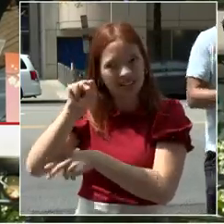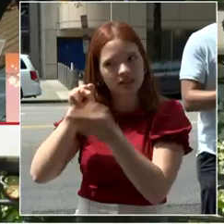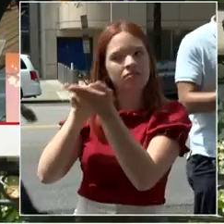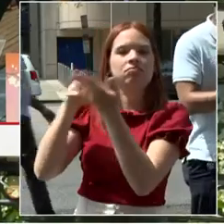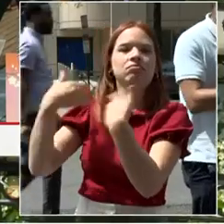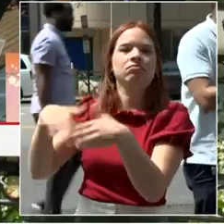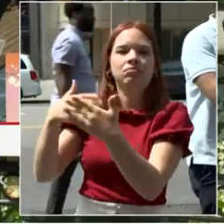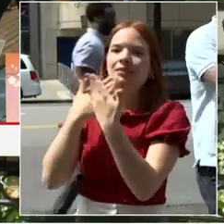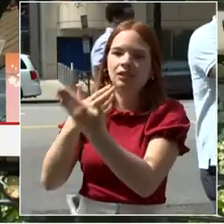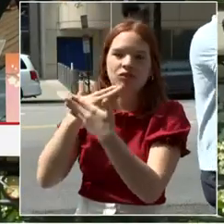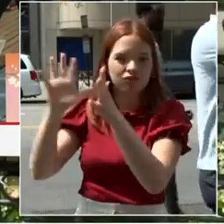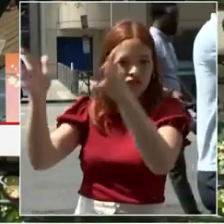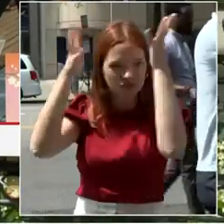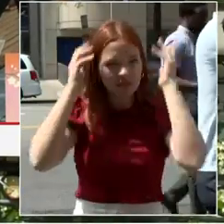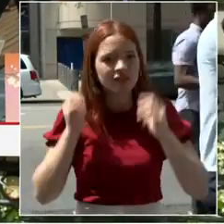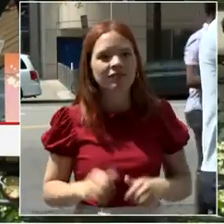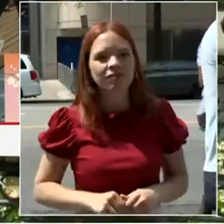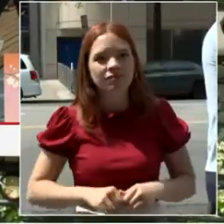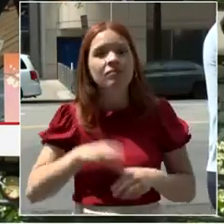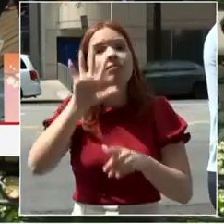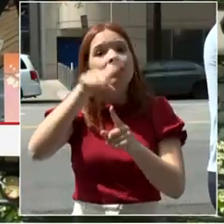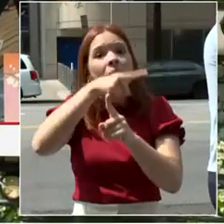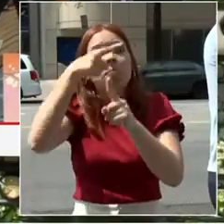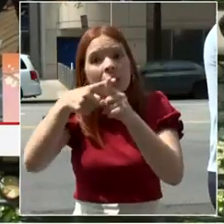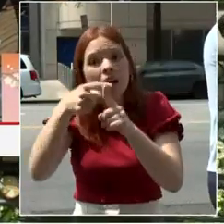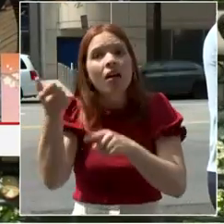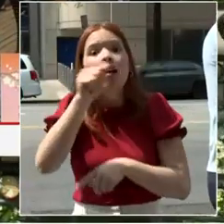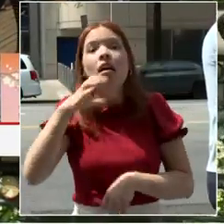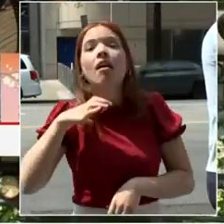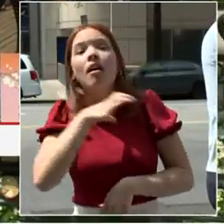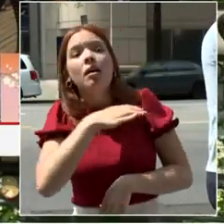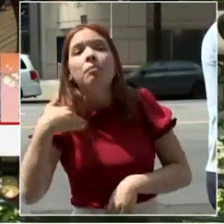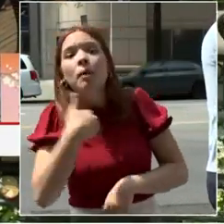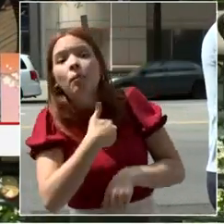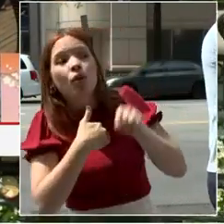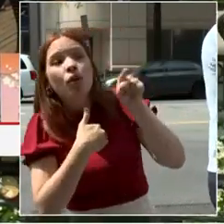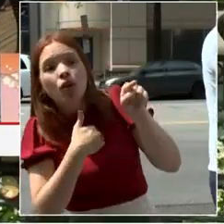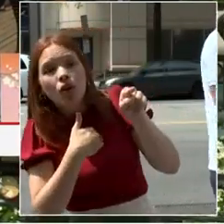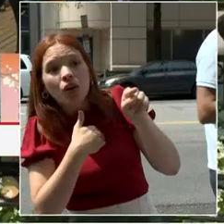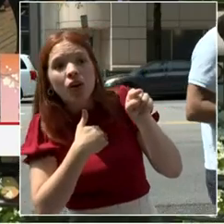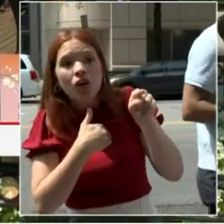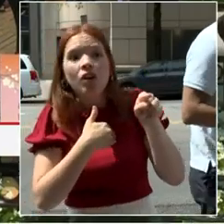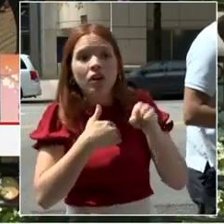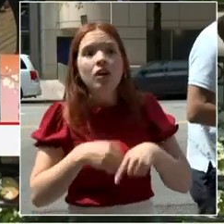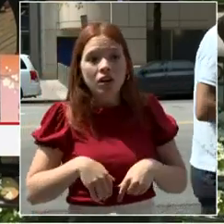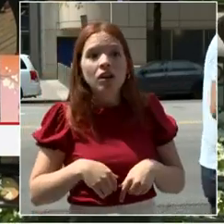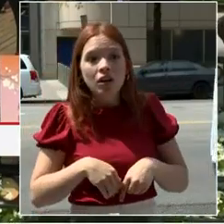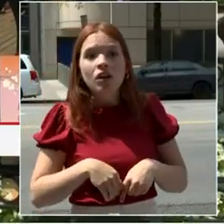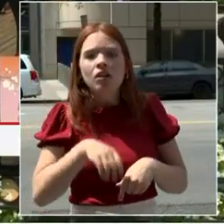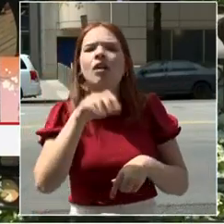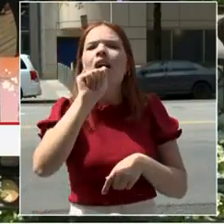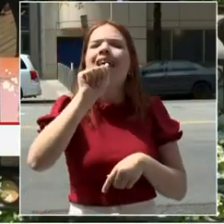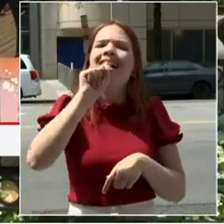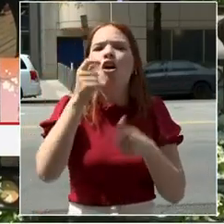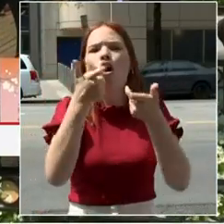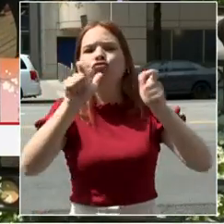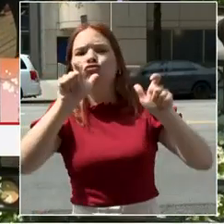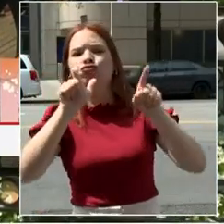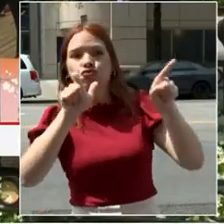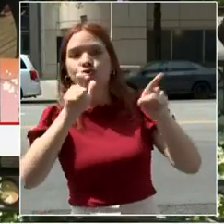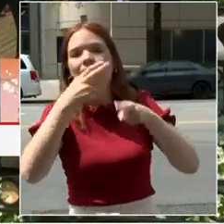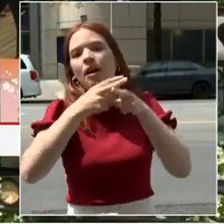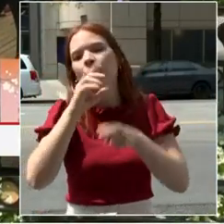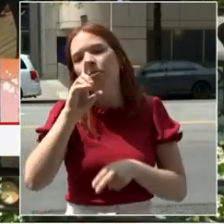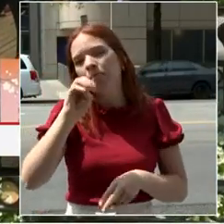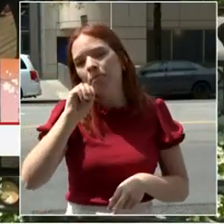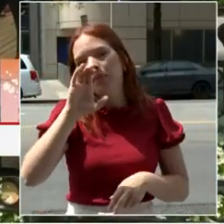at-large council member. I was going to say at-large council member, including for Ward 2, Councilmember Kenyon McDuffie. Give Kenyon a